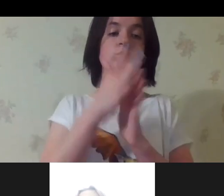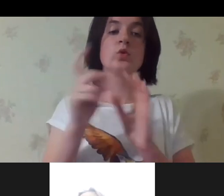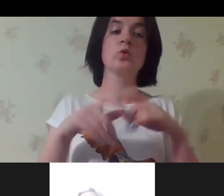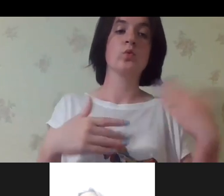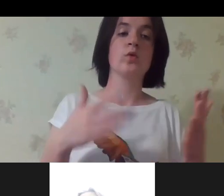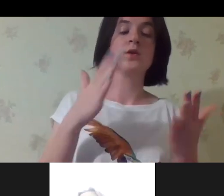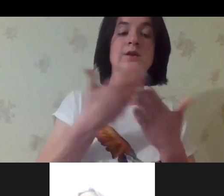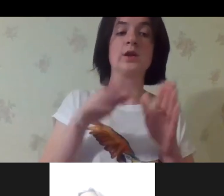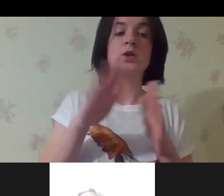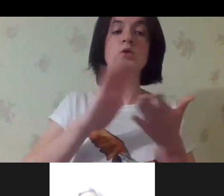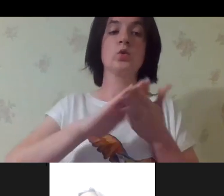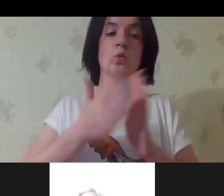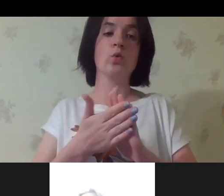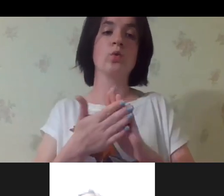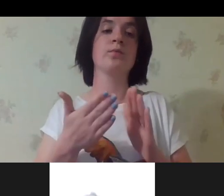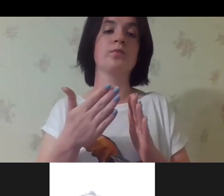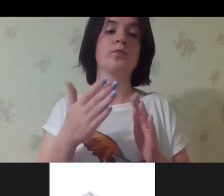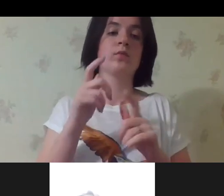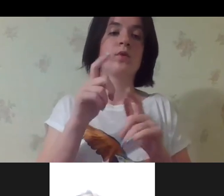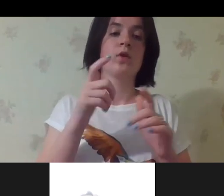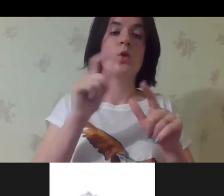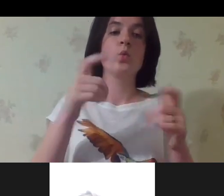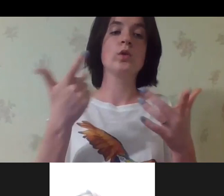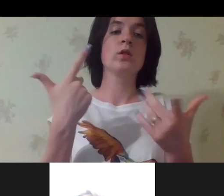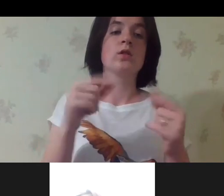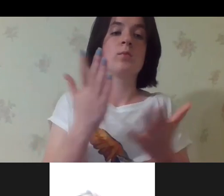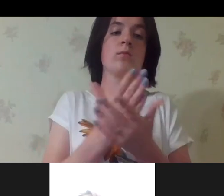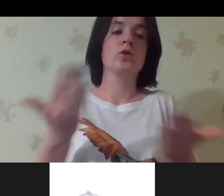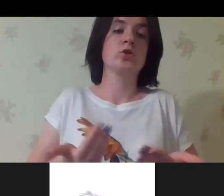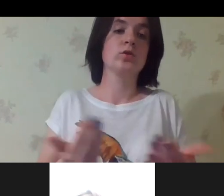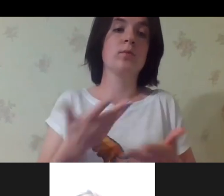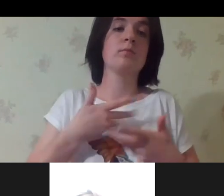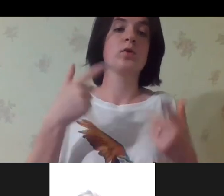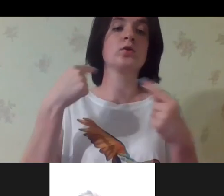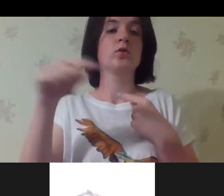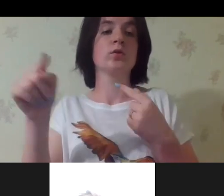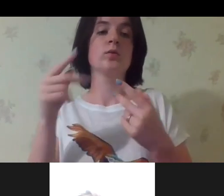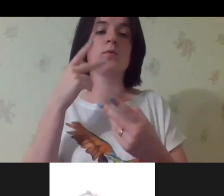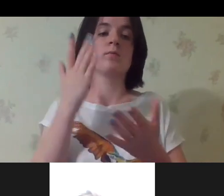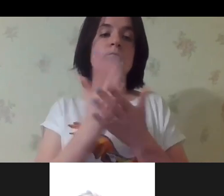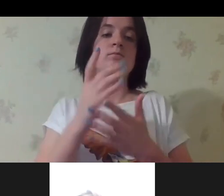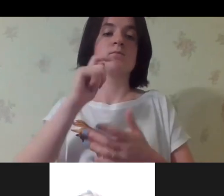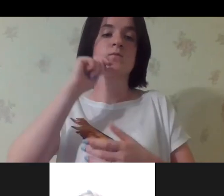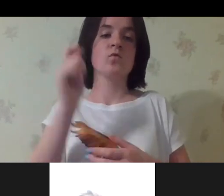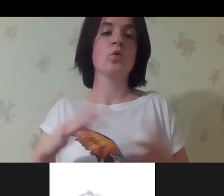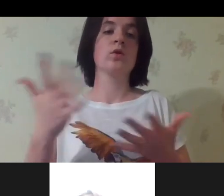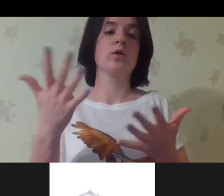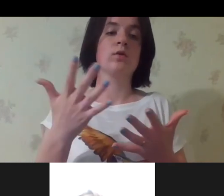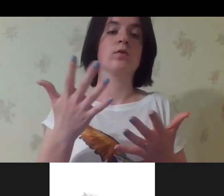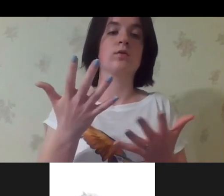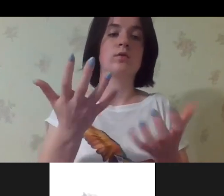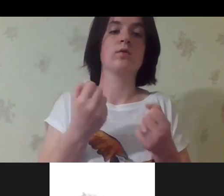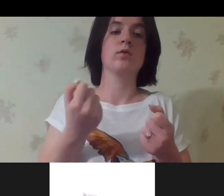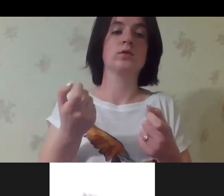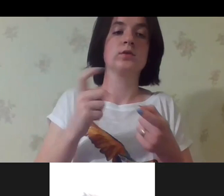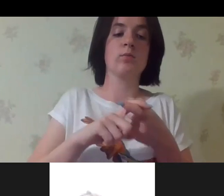need to share our vision for the recovery. In some situations, you need to repair the roof so that people have where to live.